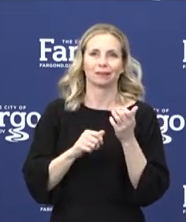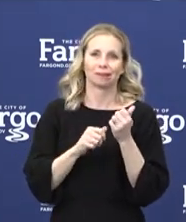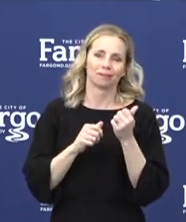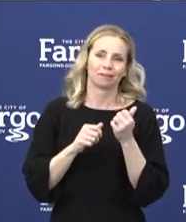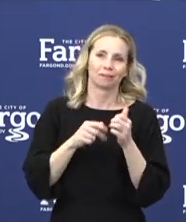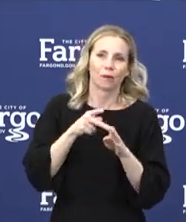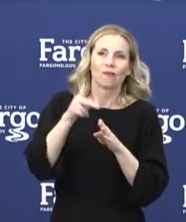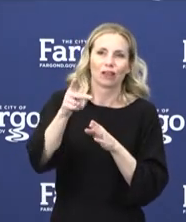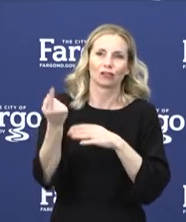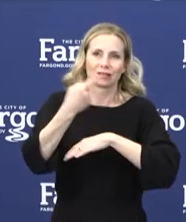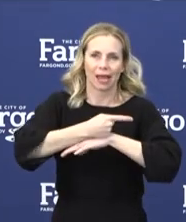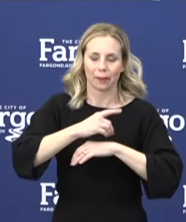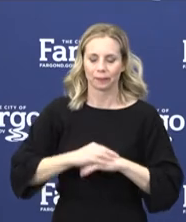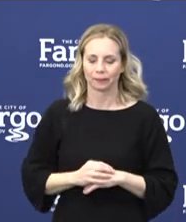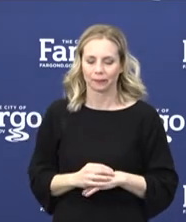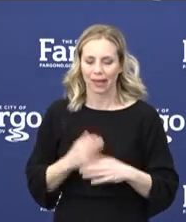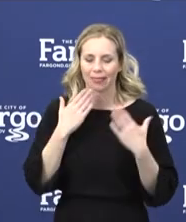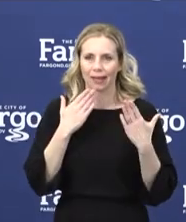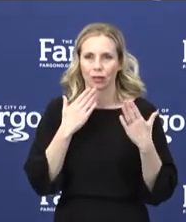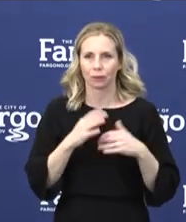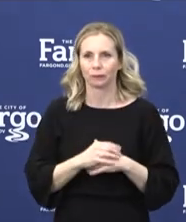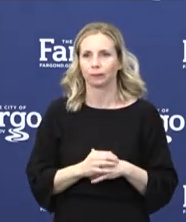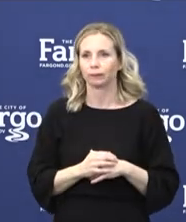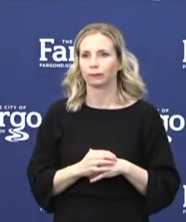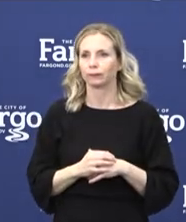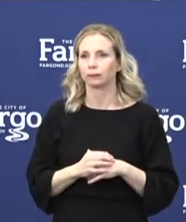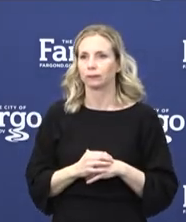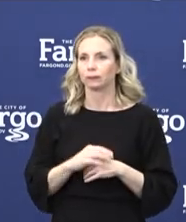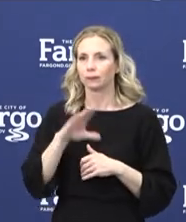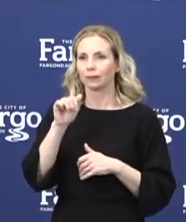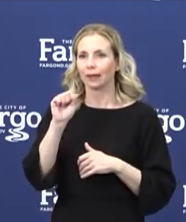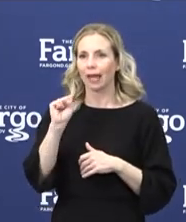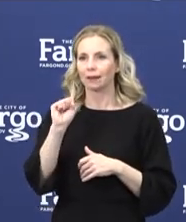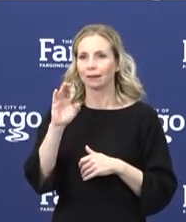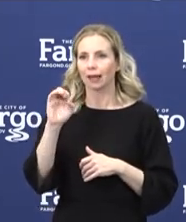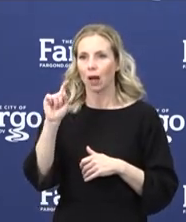Thank you, Mayor. Next, have Cass County Commissioner Chad Peterson.